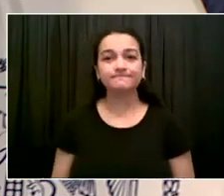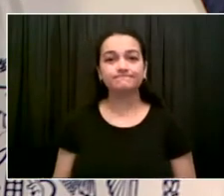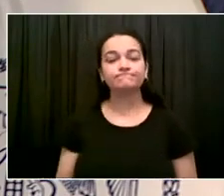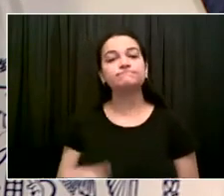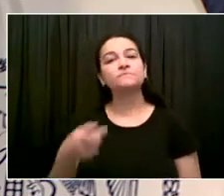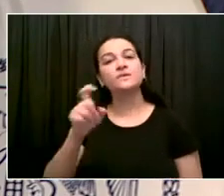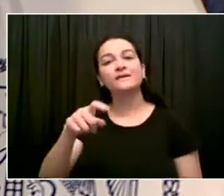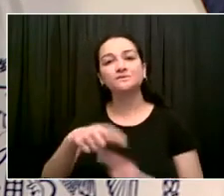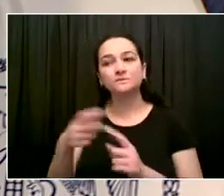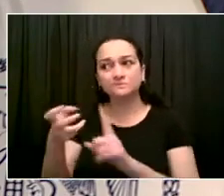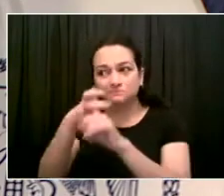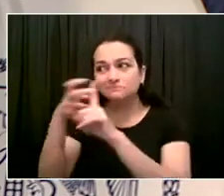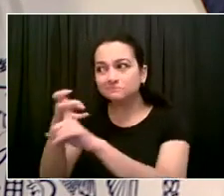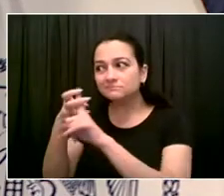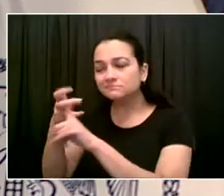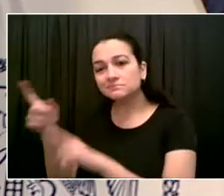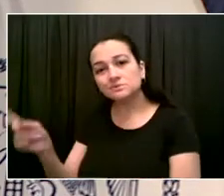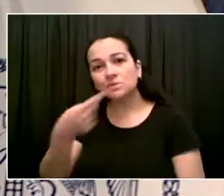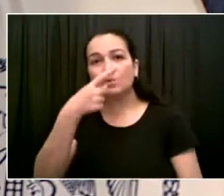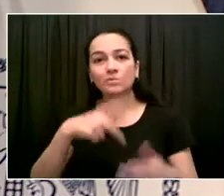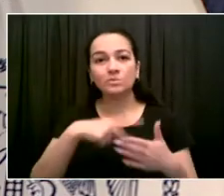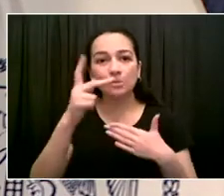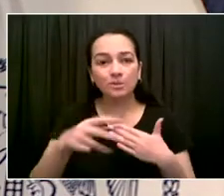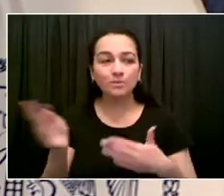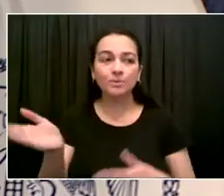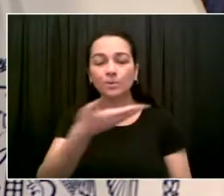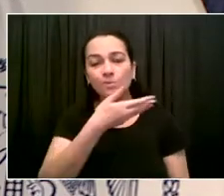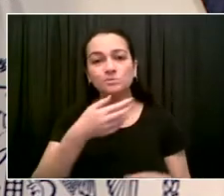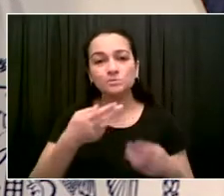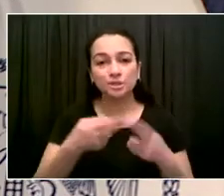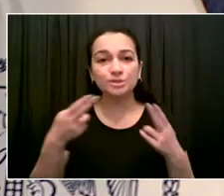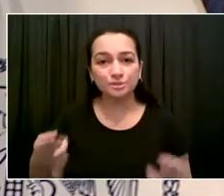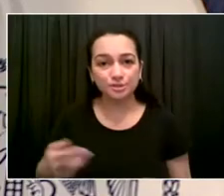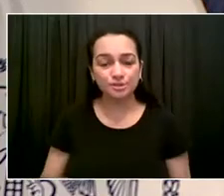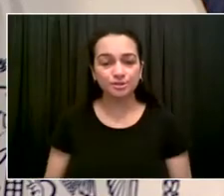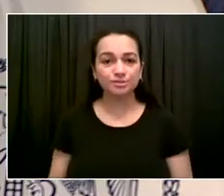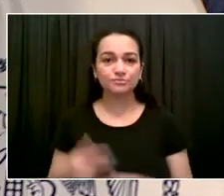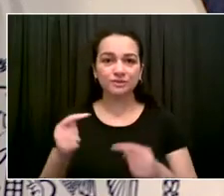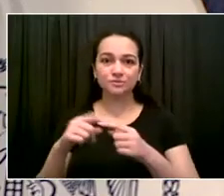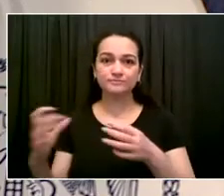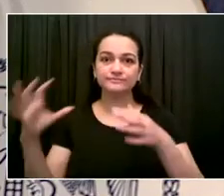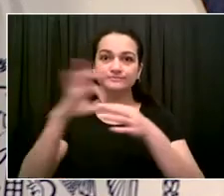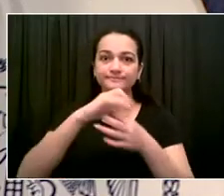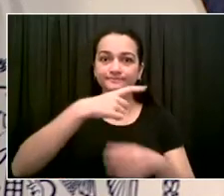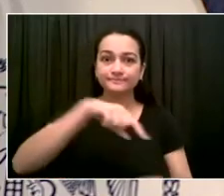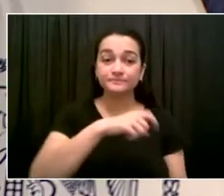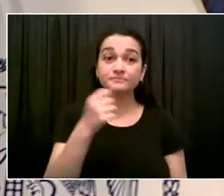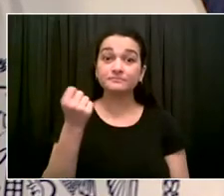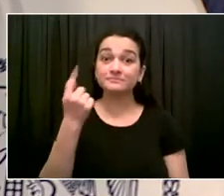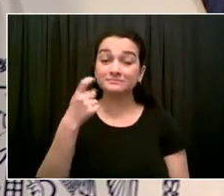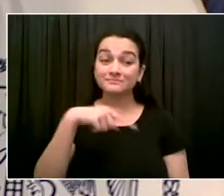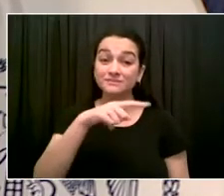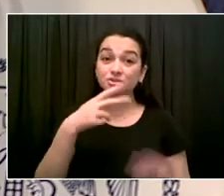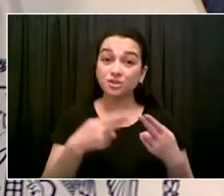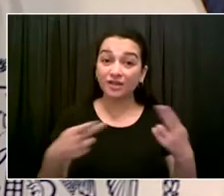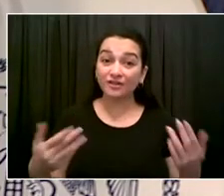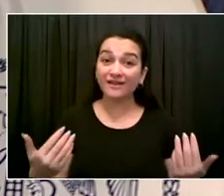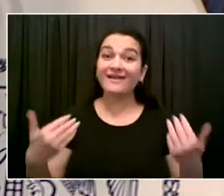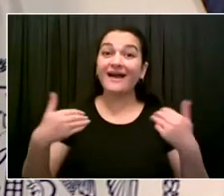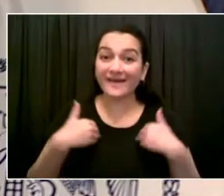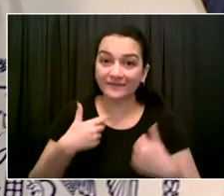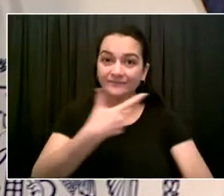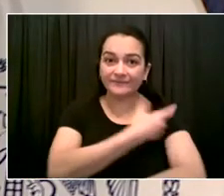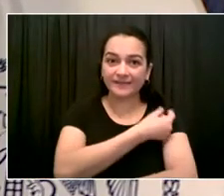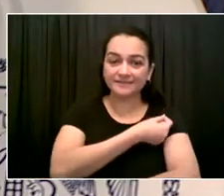actions on the streets and then in shelter. Our health care teams are going to be in there constantly getting people vaccinated. So